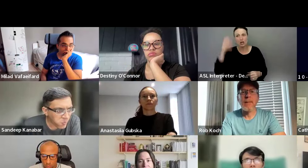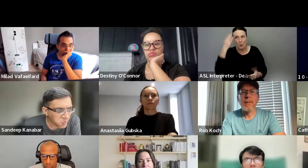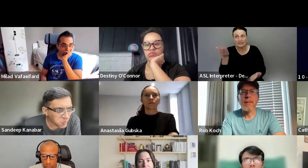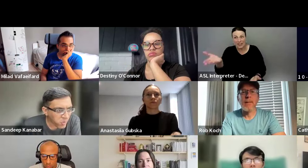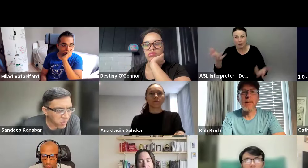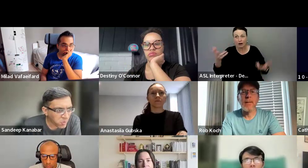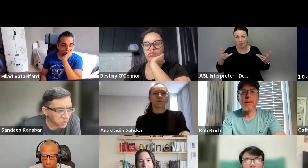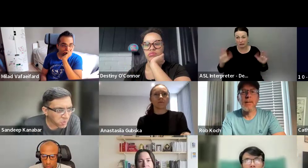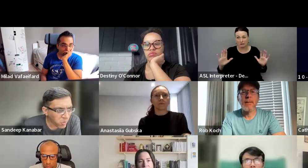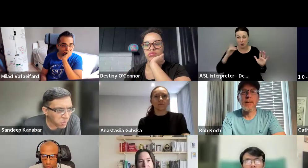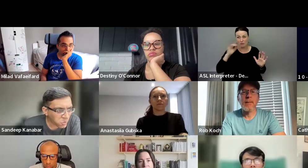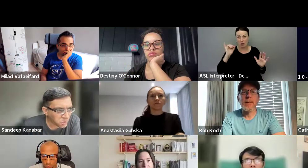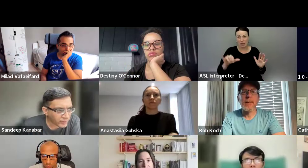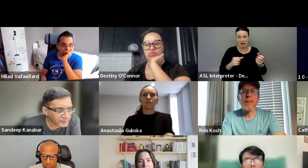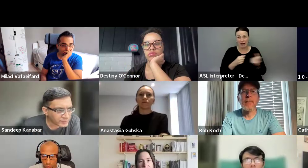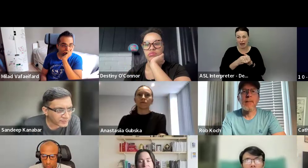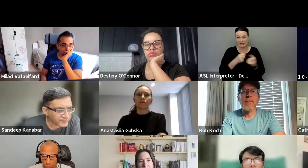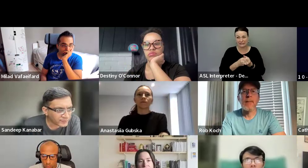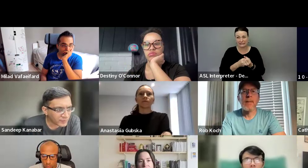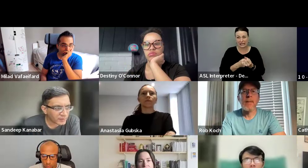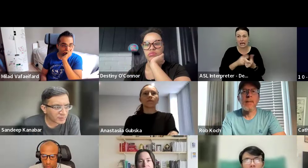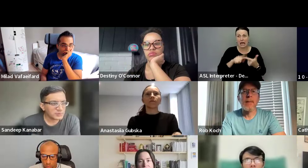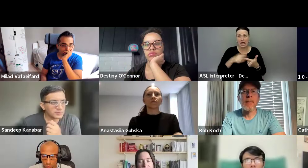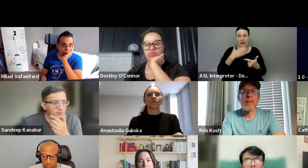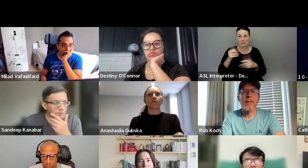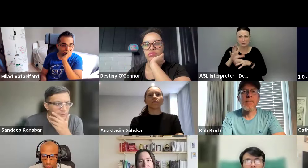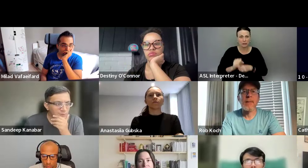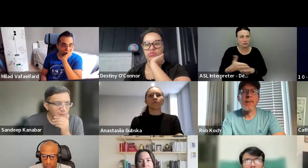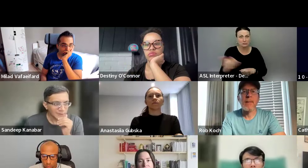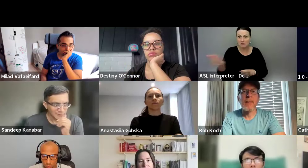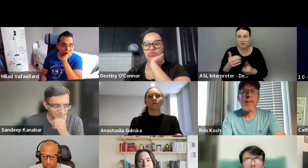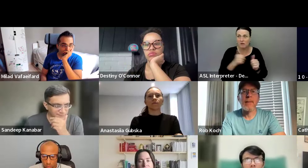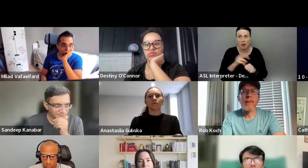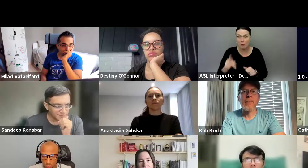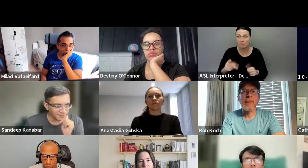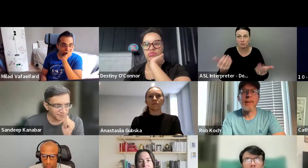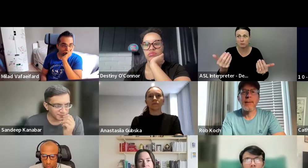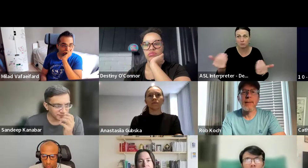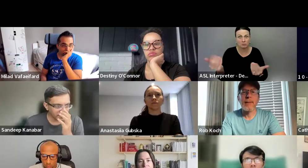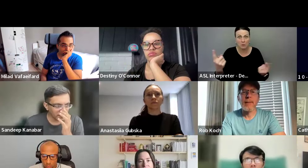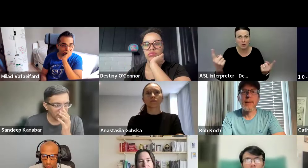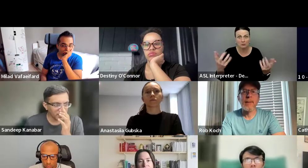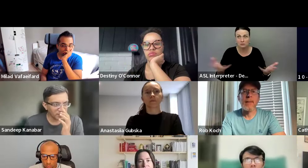that's all I had for advocacy and the best practices. Any follow-up questions or comments?